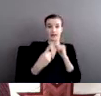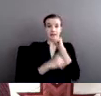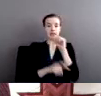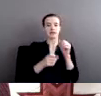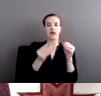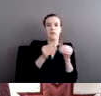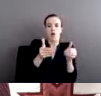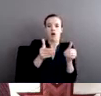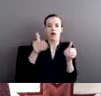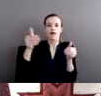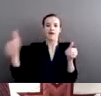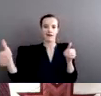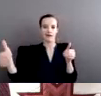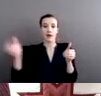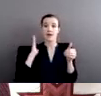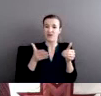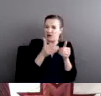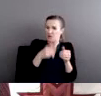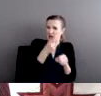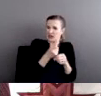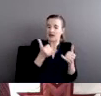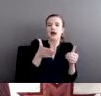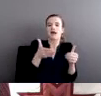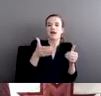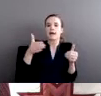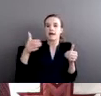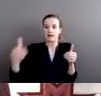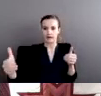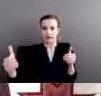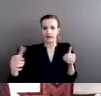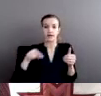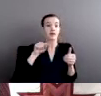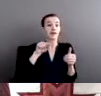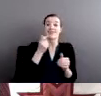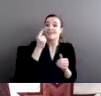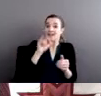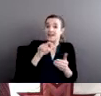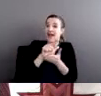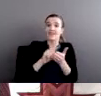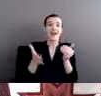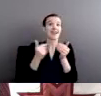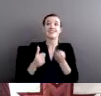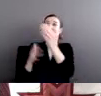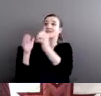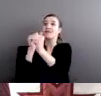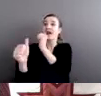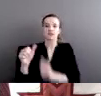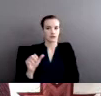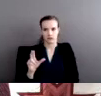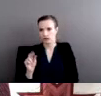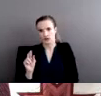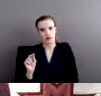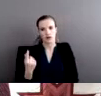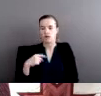year. And I have to tell you, it was a fight. It was not an easy fight. We had to keep going back to